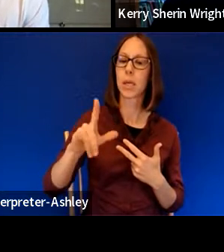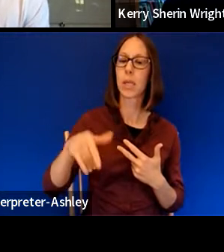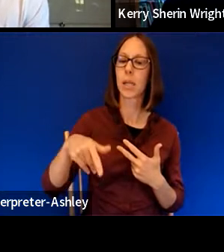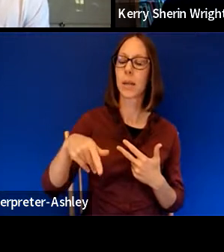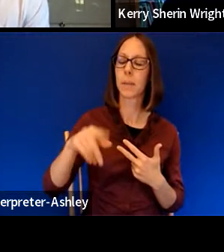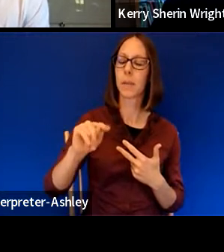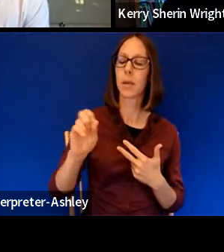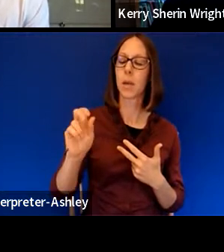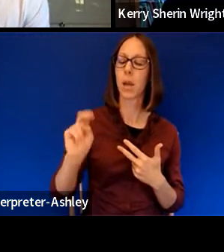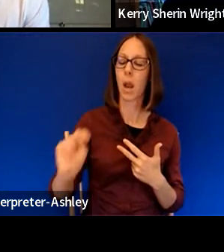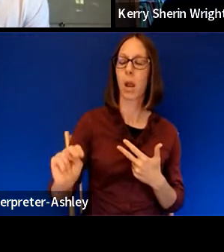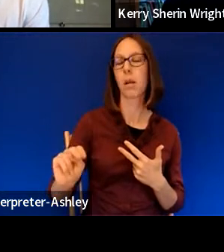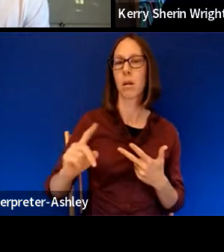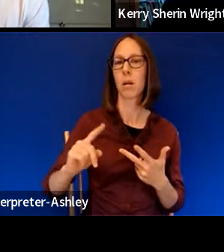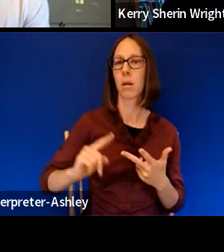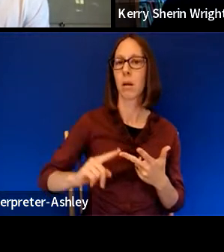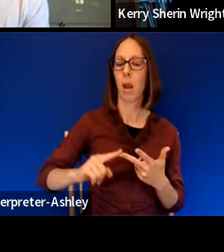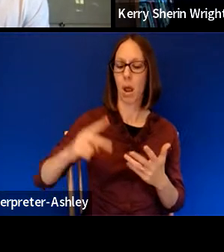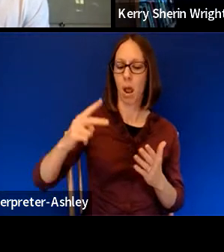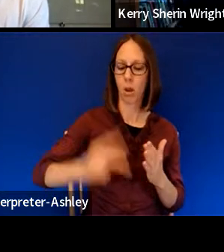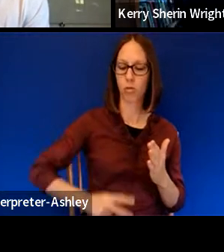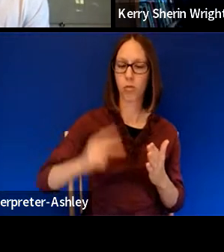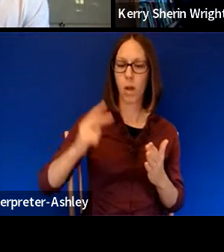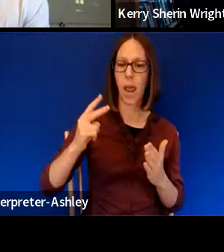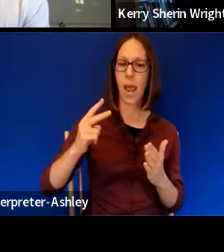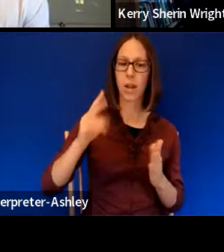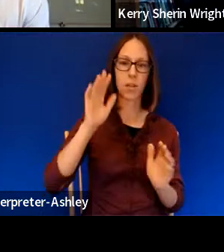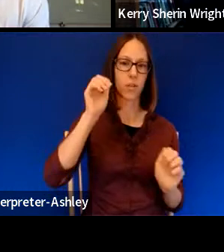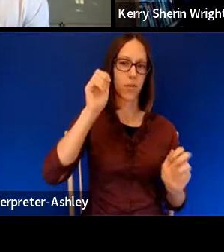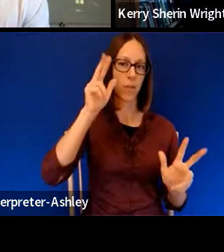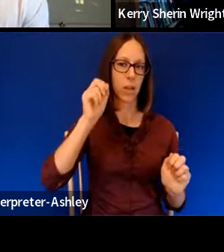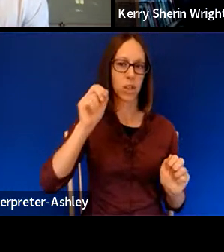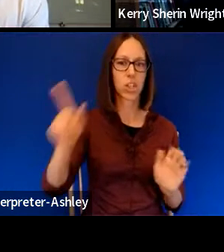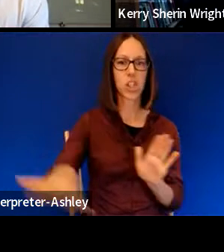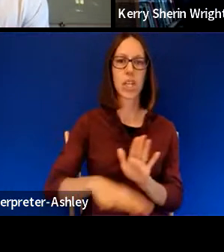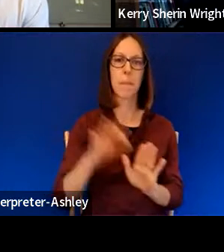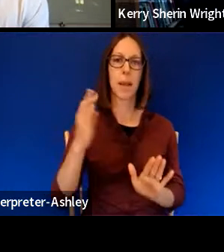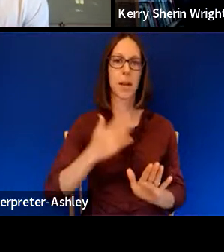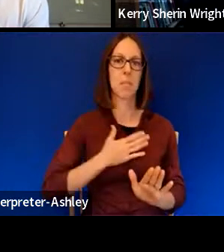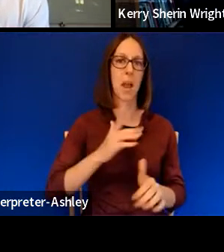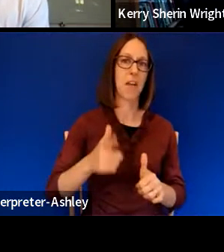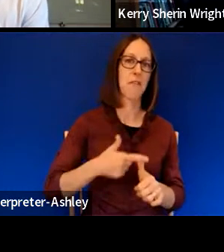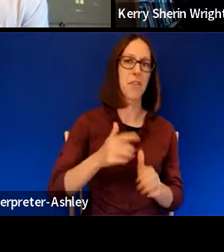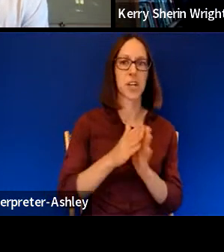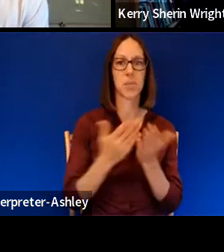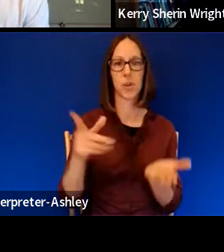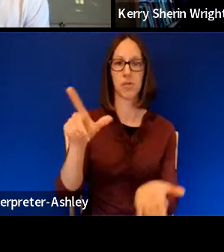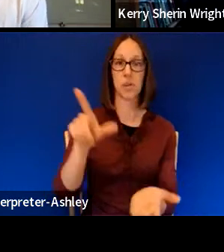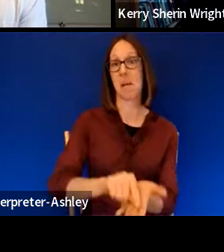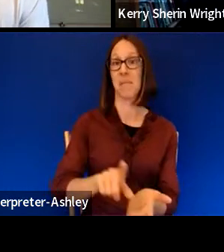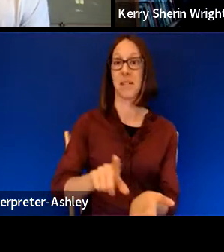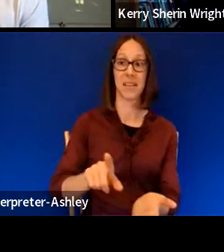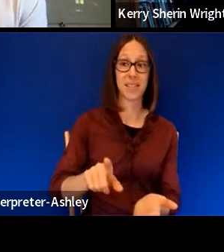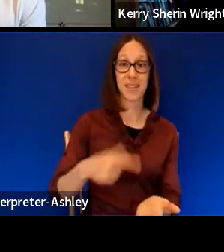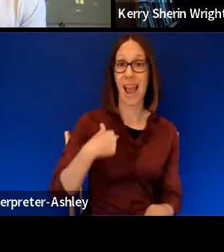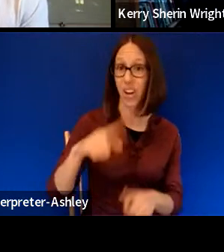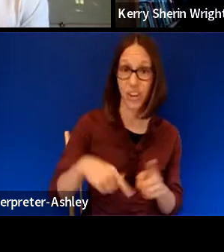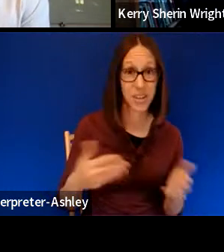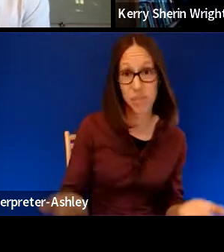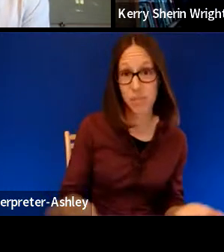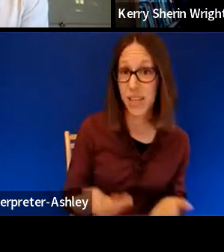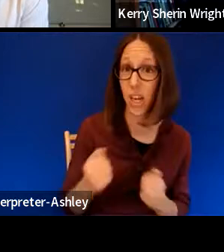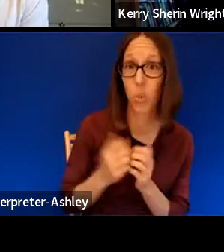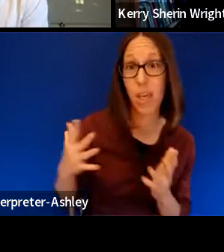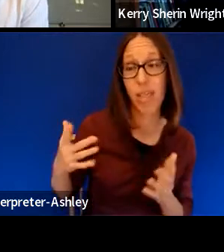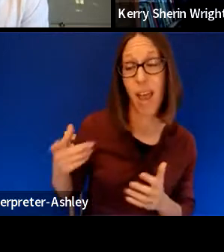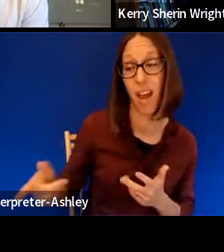read and thought was just tremendous. And then she picked my first book to get published. So I would have never, um, been here, uh, without her.